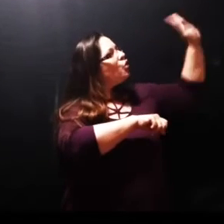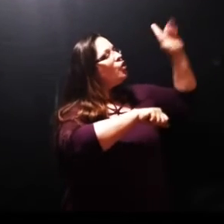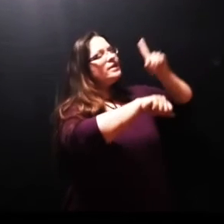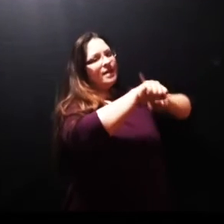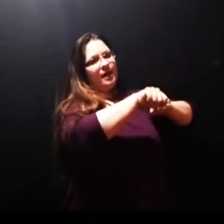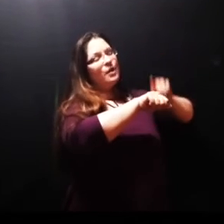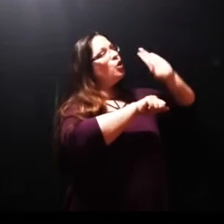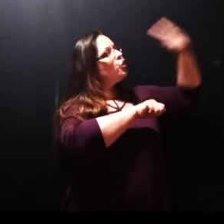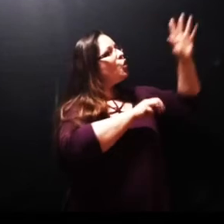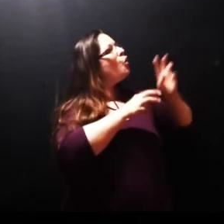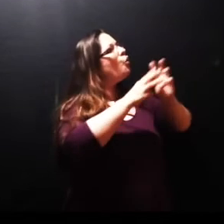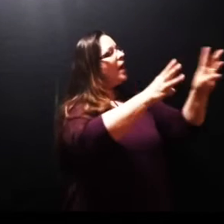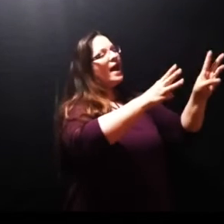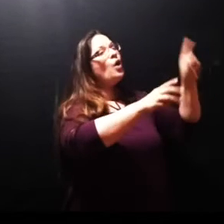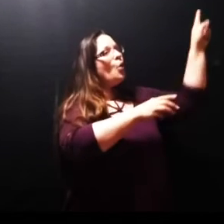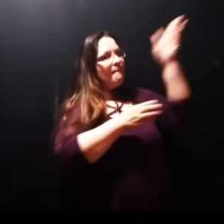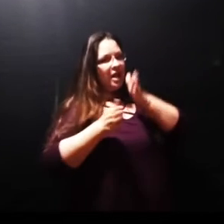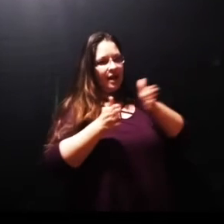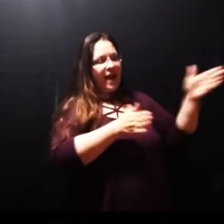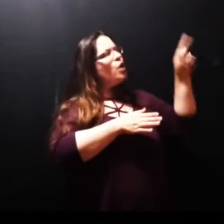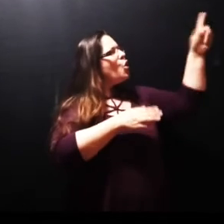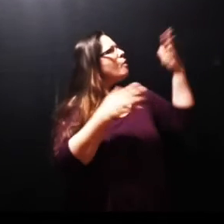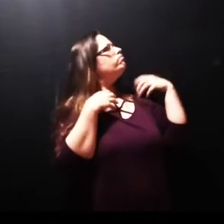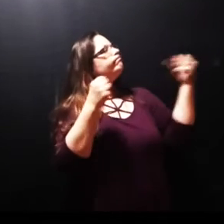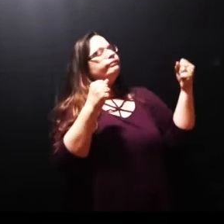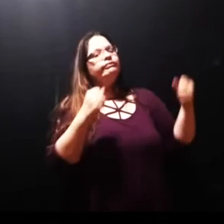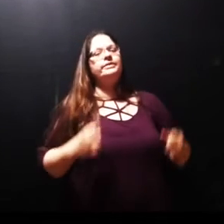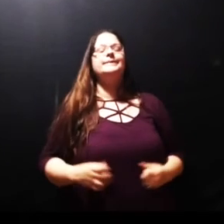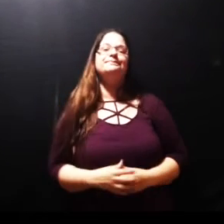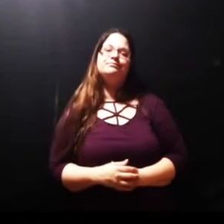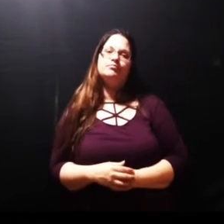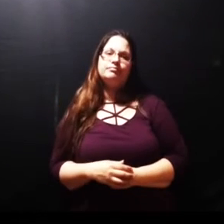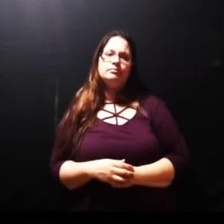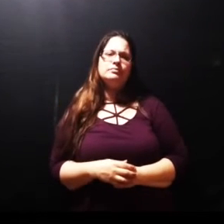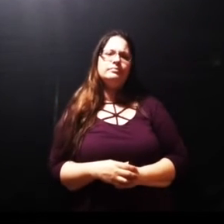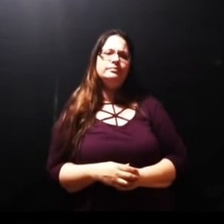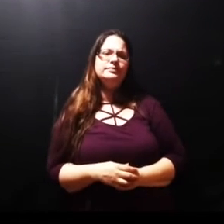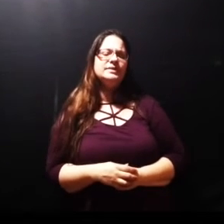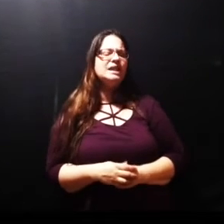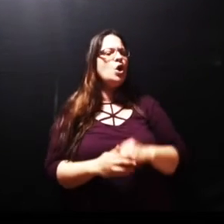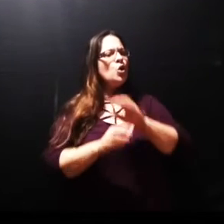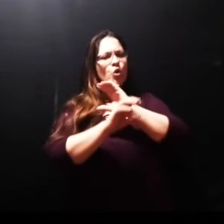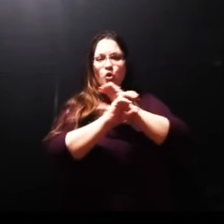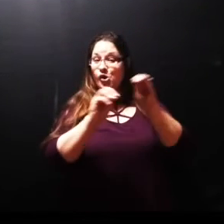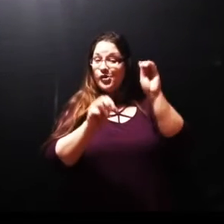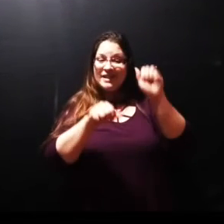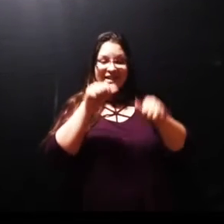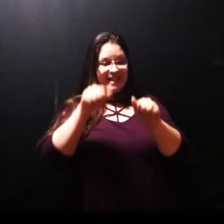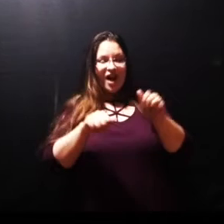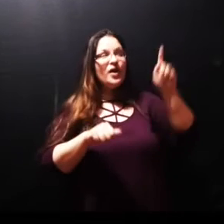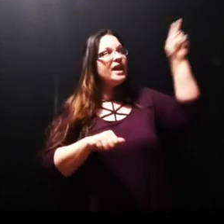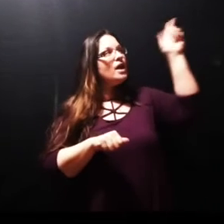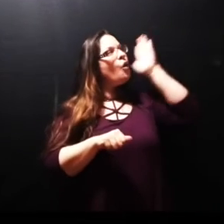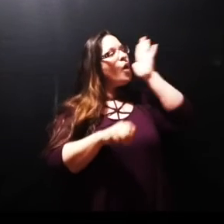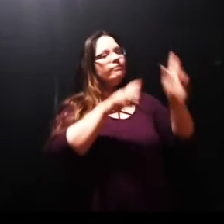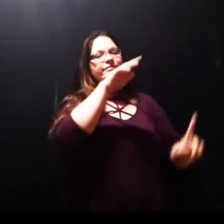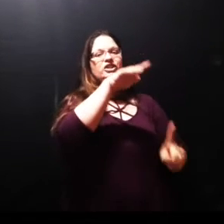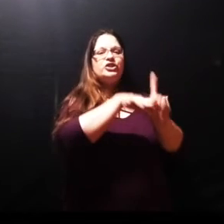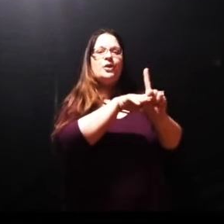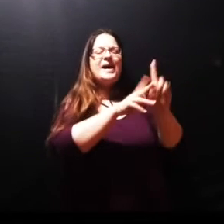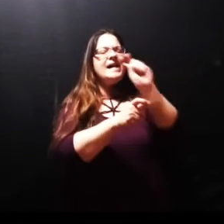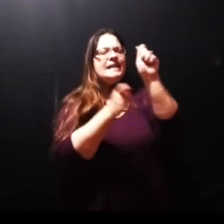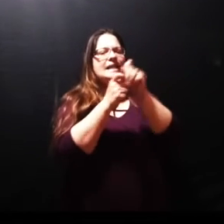healing that's needed in your time in your way and by your might there's never a doubt that Jesus is going to show up at